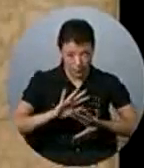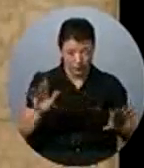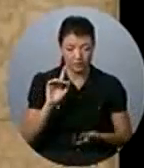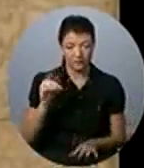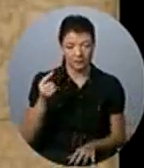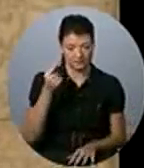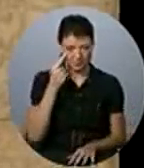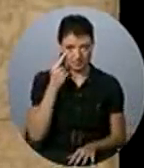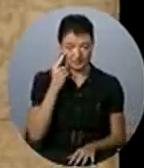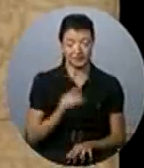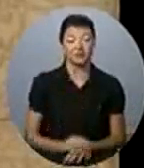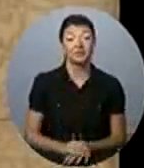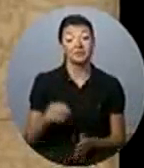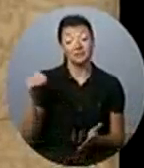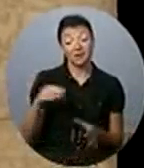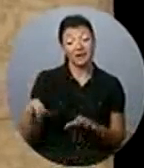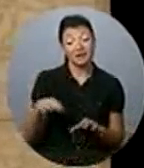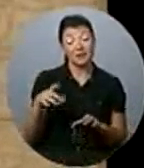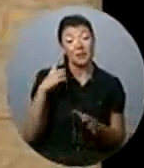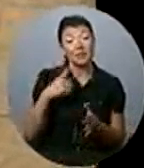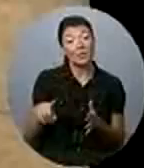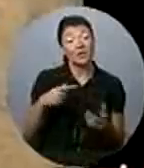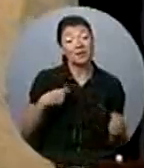will be announced in the budget next spring.